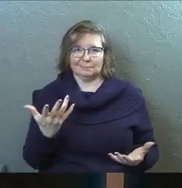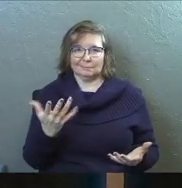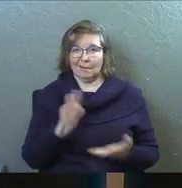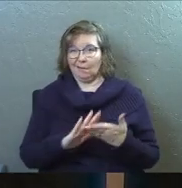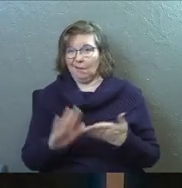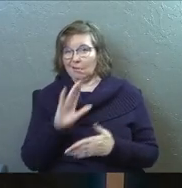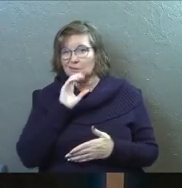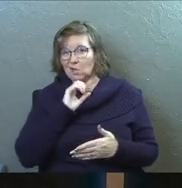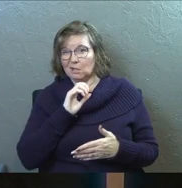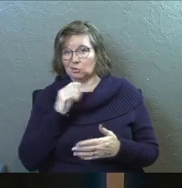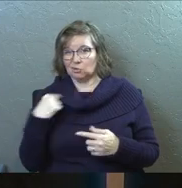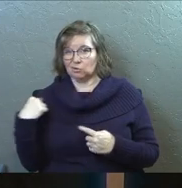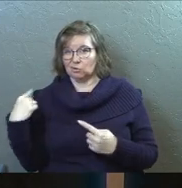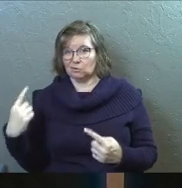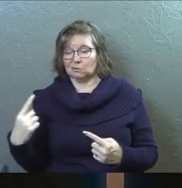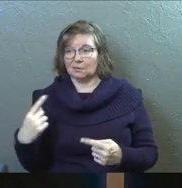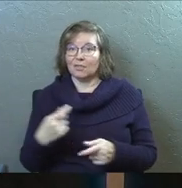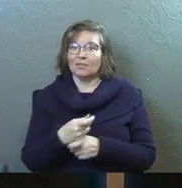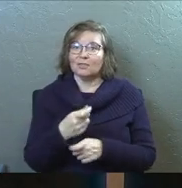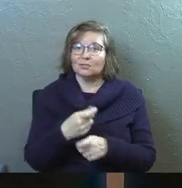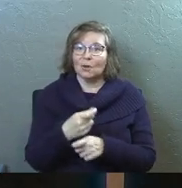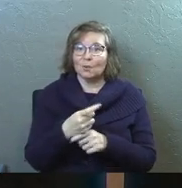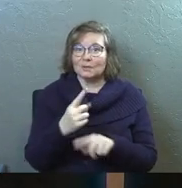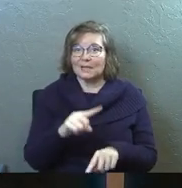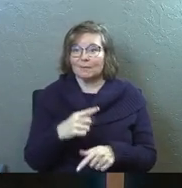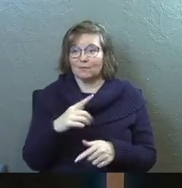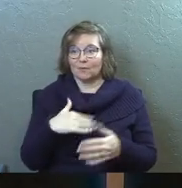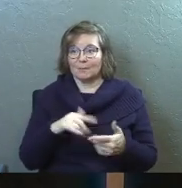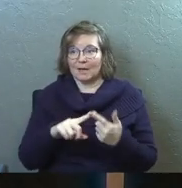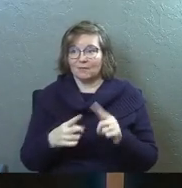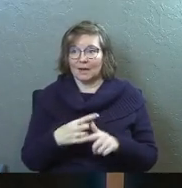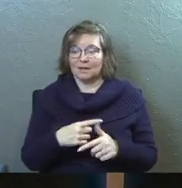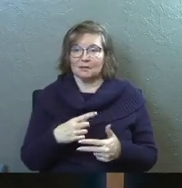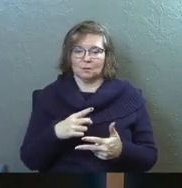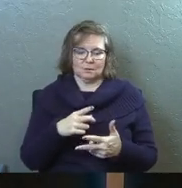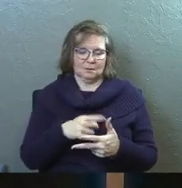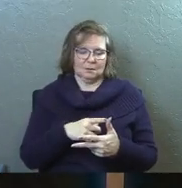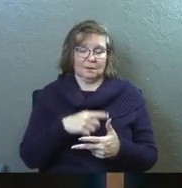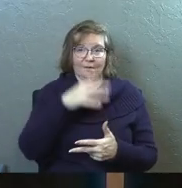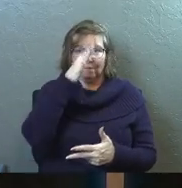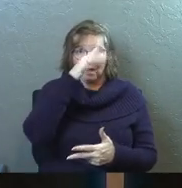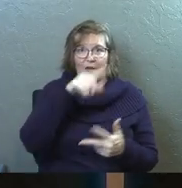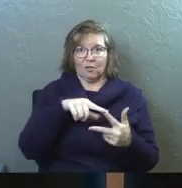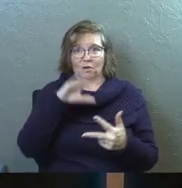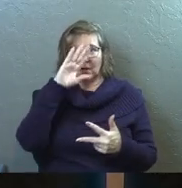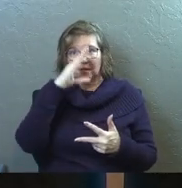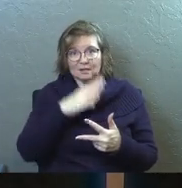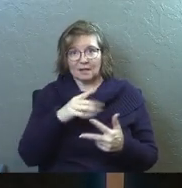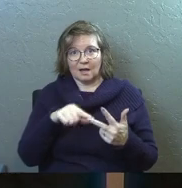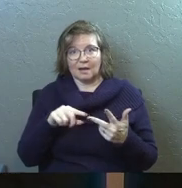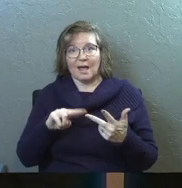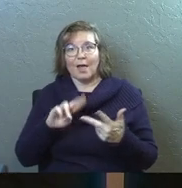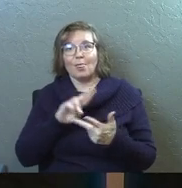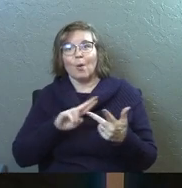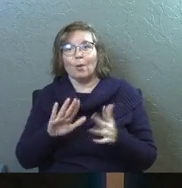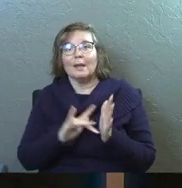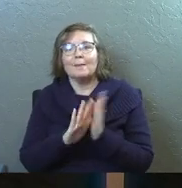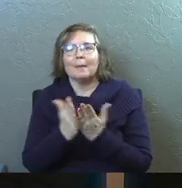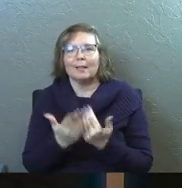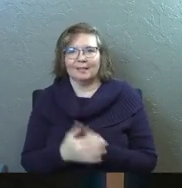like probably college age, sort of the joke that was around for a lot of my friends and I was like, it's the Father, the Son, and the Holy Bible.